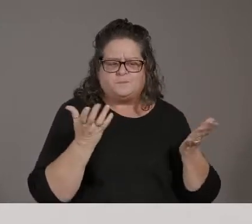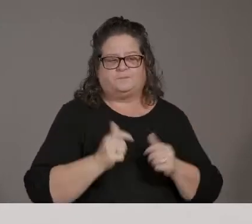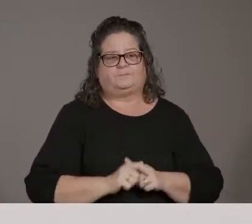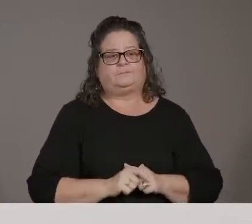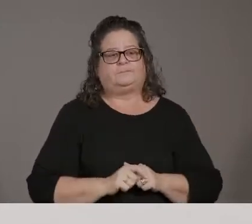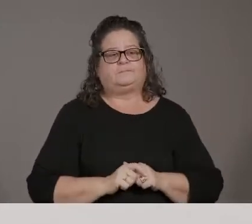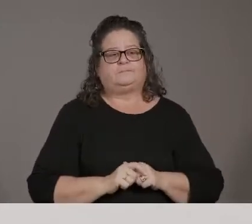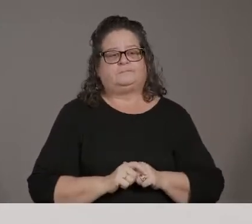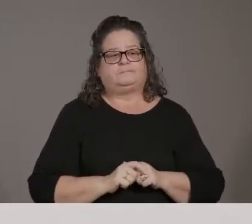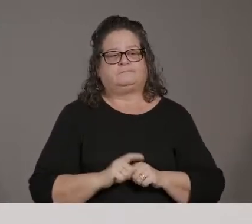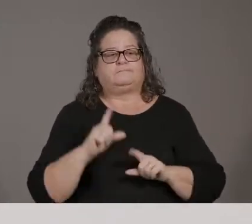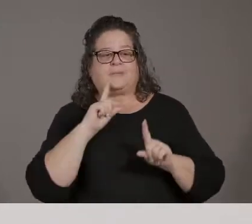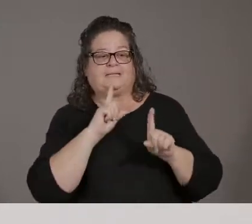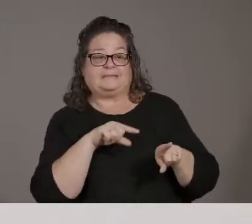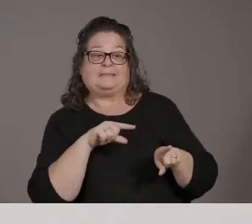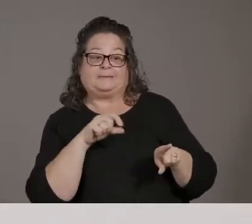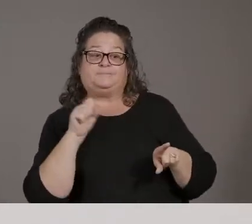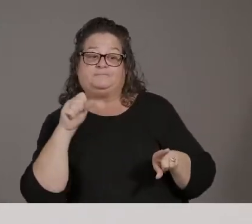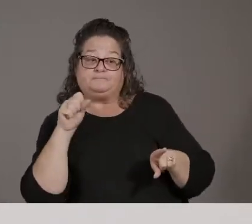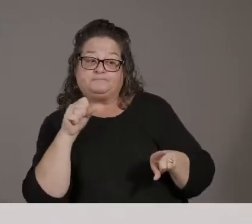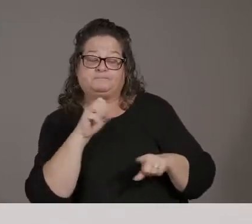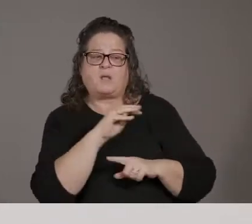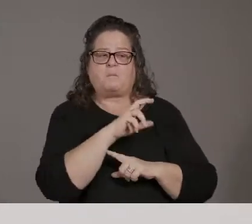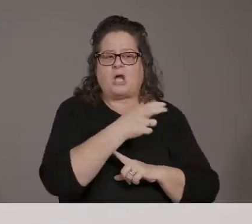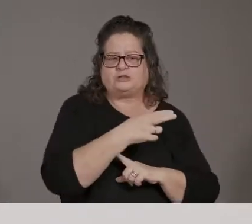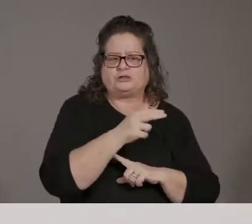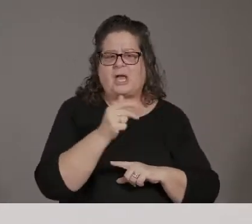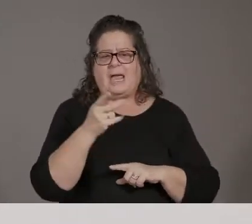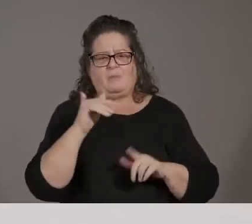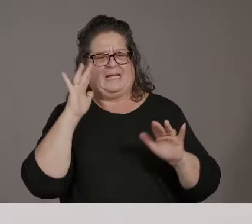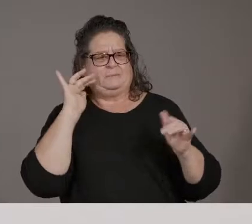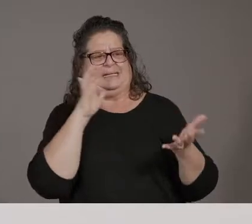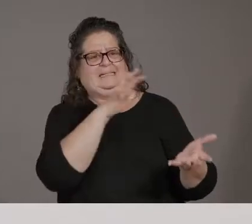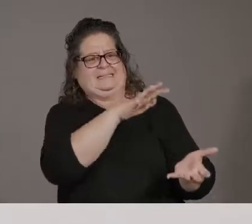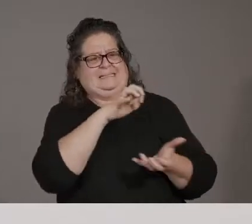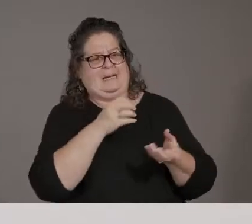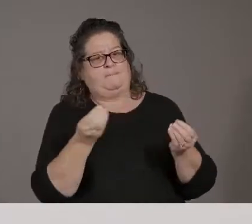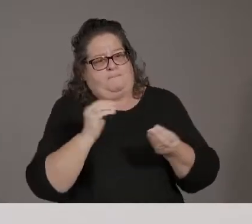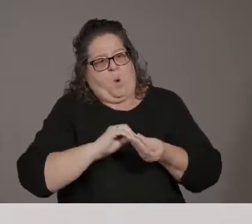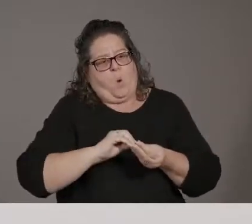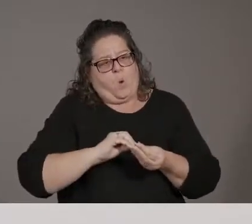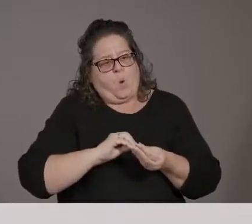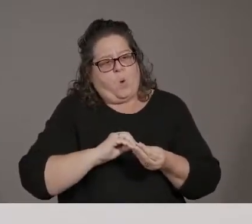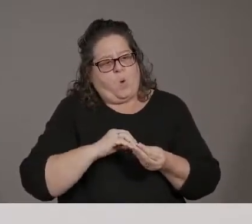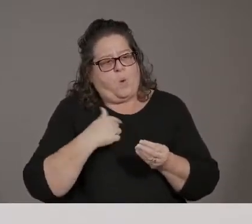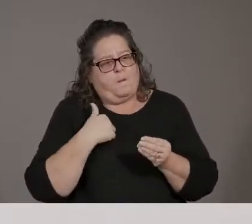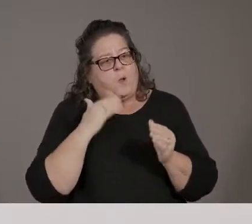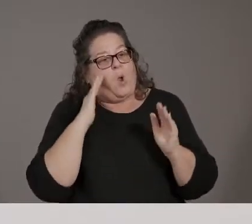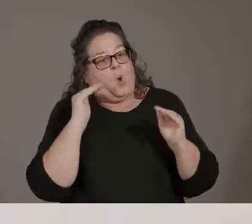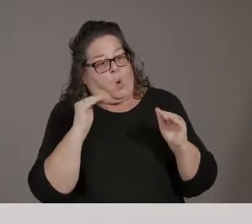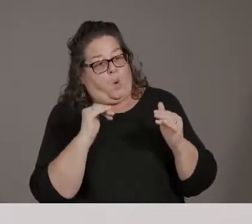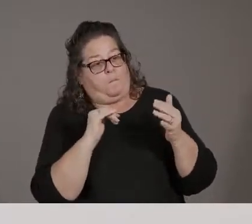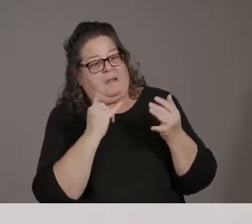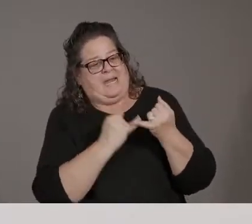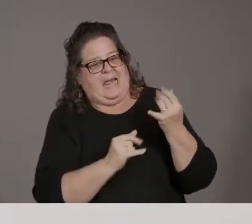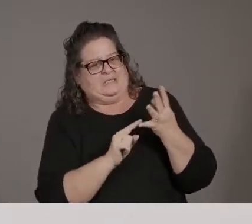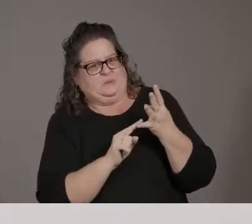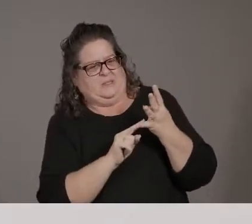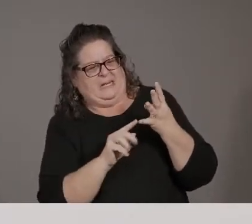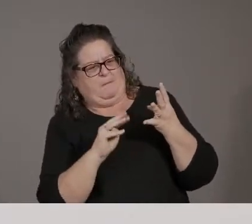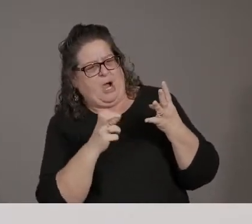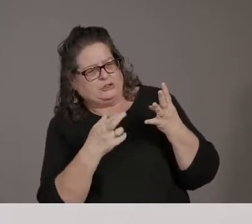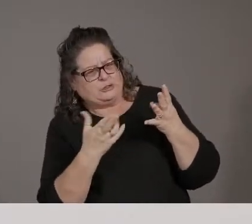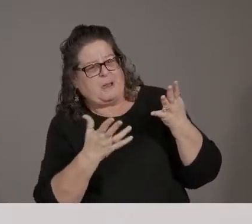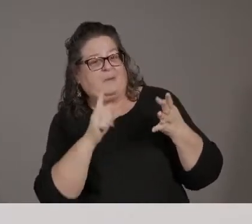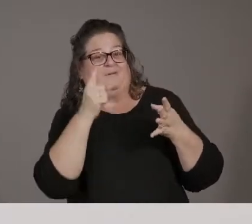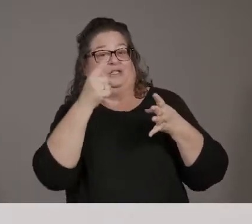vaccine through March and into April. So we would hope potentially end of March, beginning of April. Um, and those are some